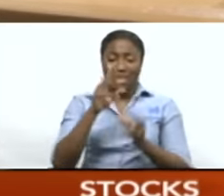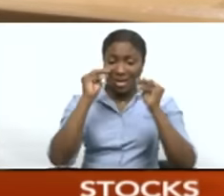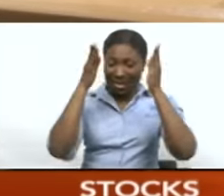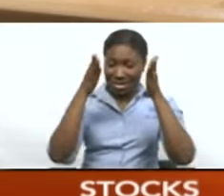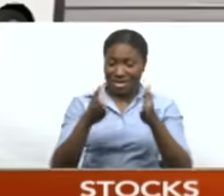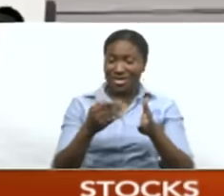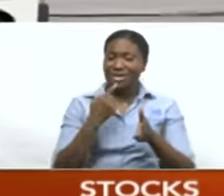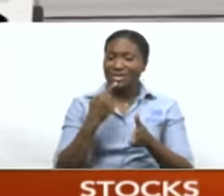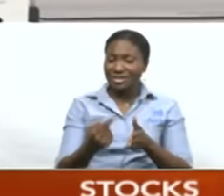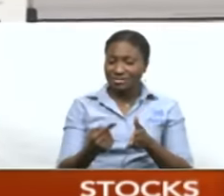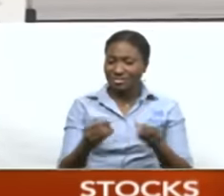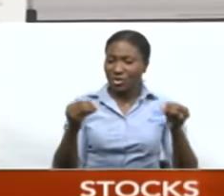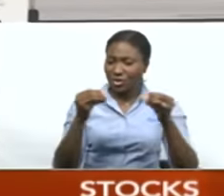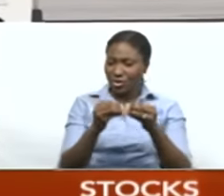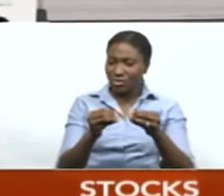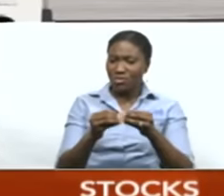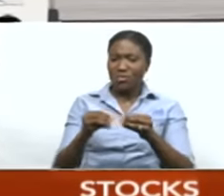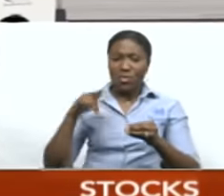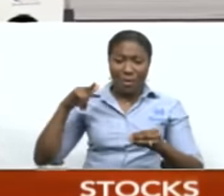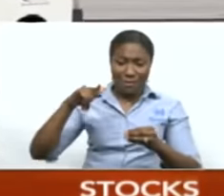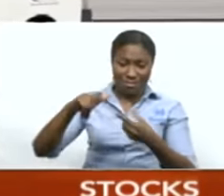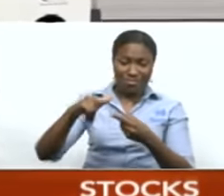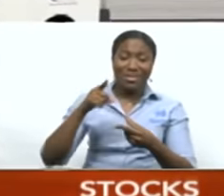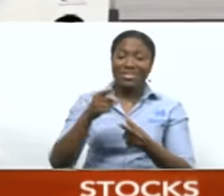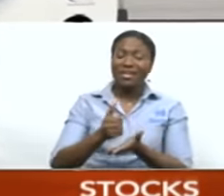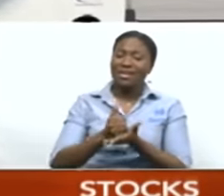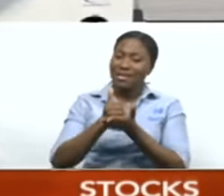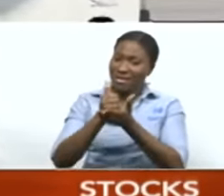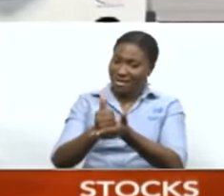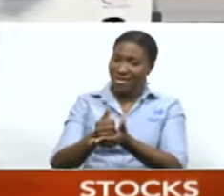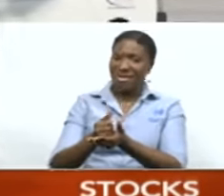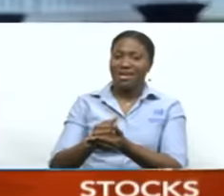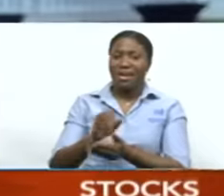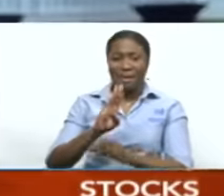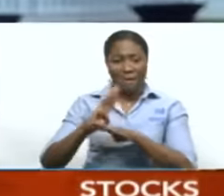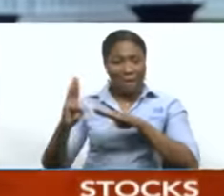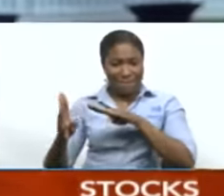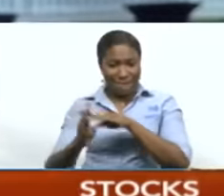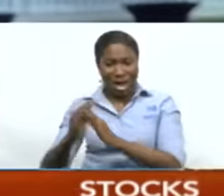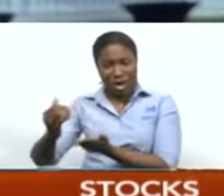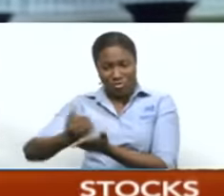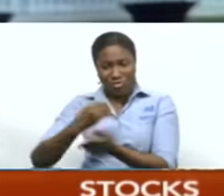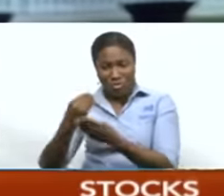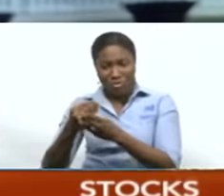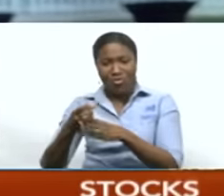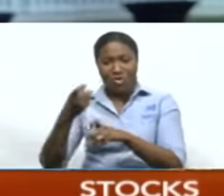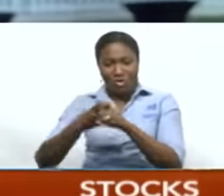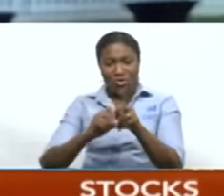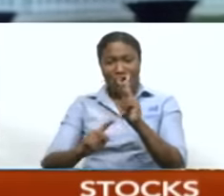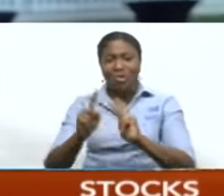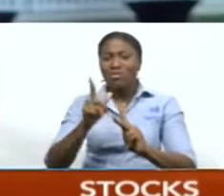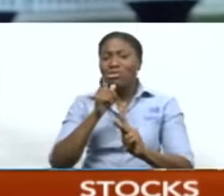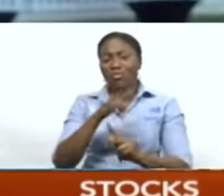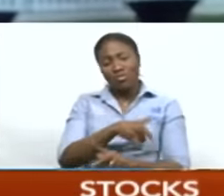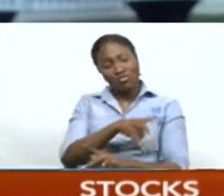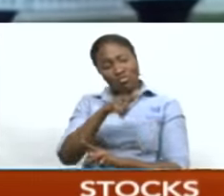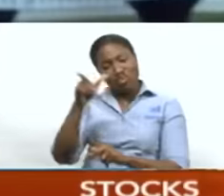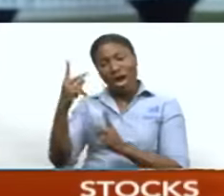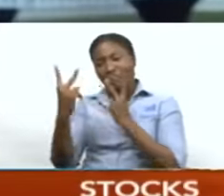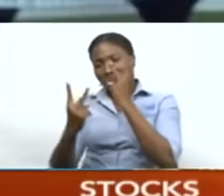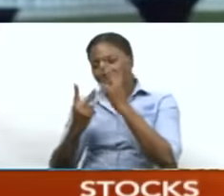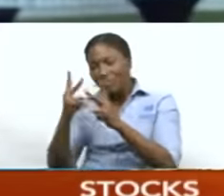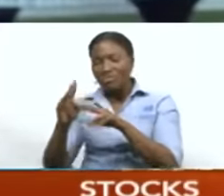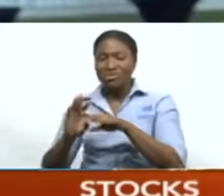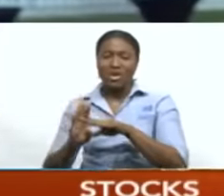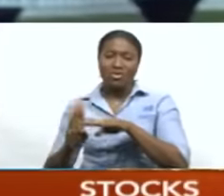said the increase in airlift is a positive development for Barbados. We've seen that we have more services from